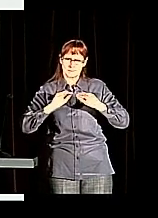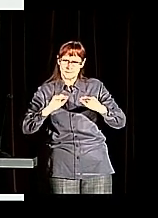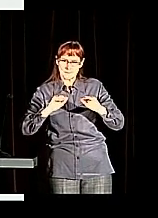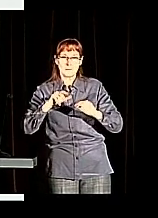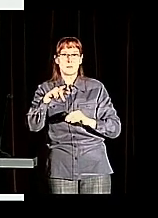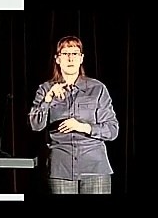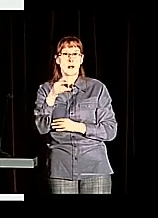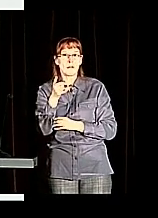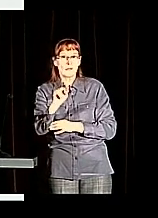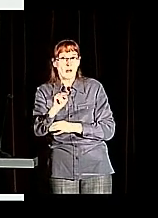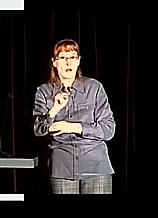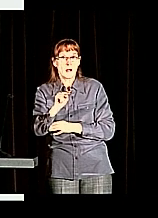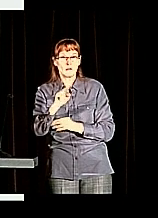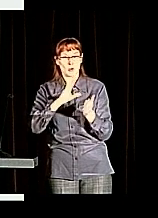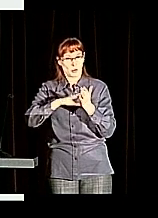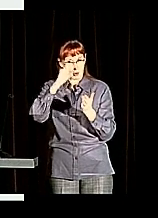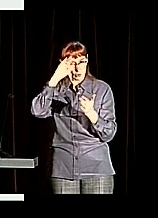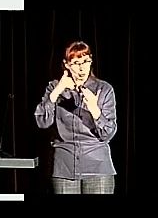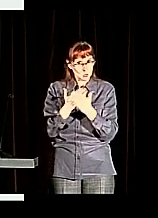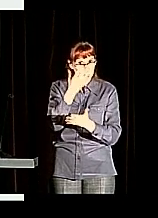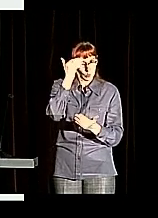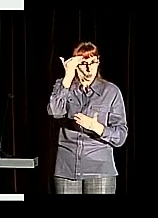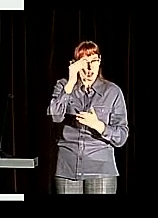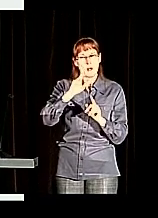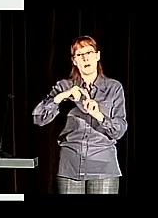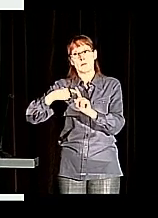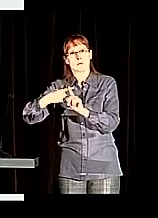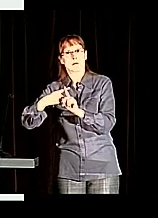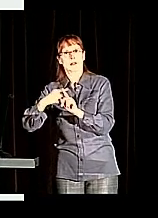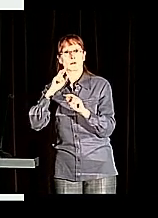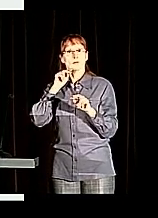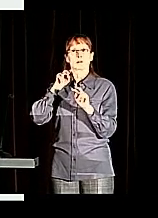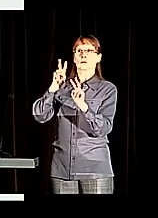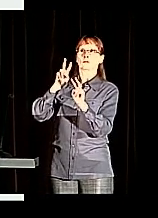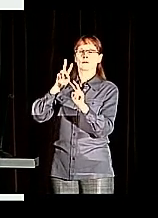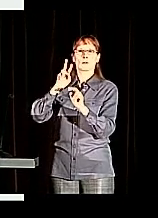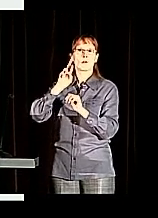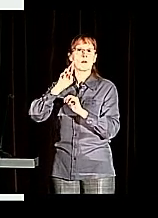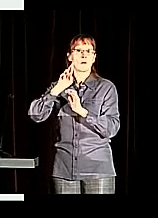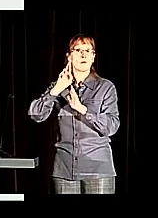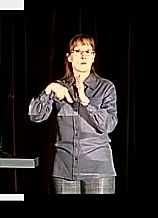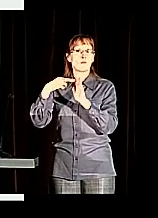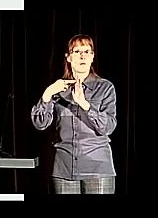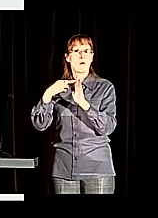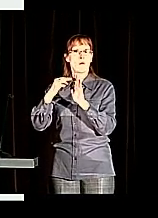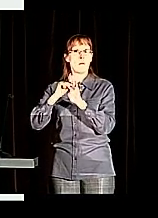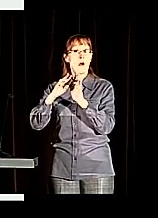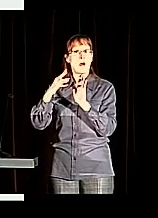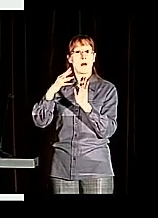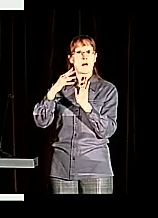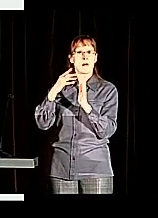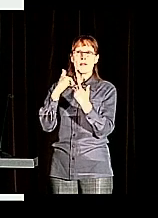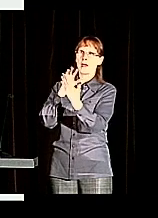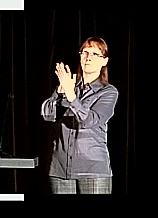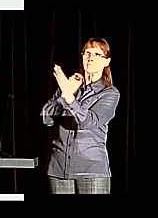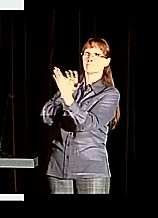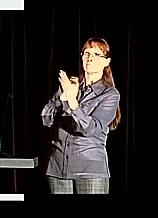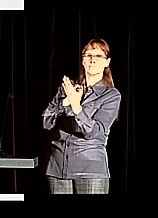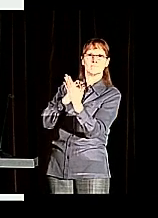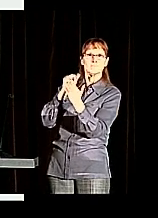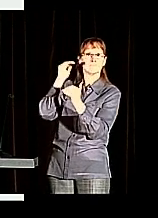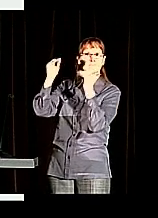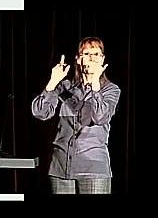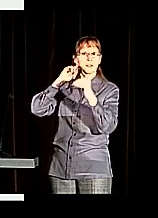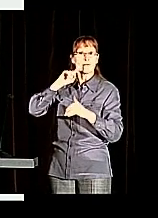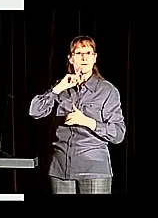to provide interaction experiences, and to teach them that, you know, deaf people can succeed in STEM